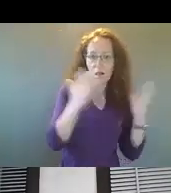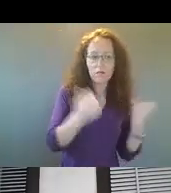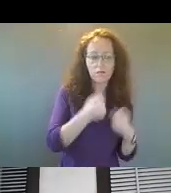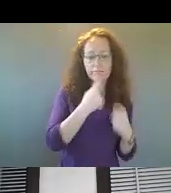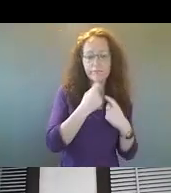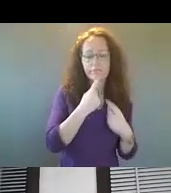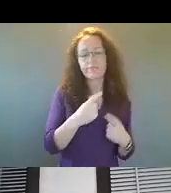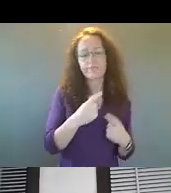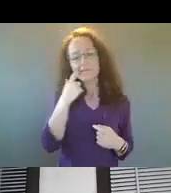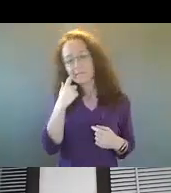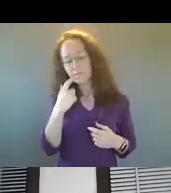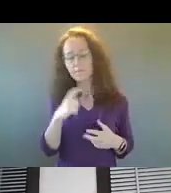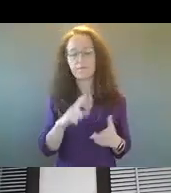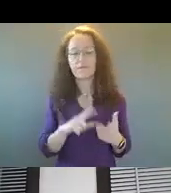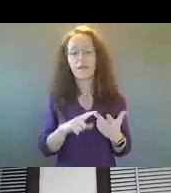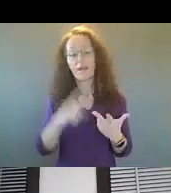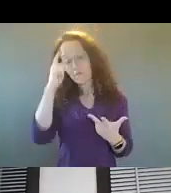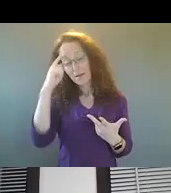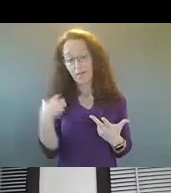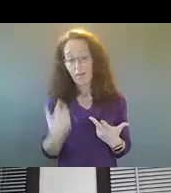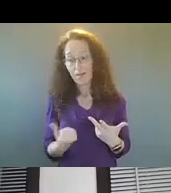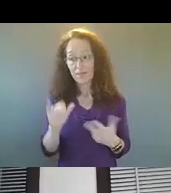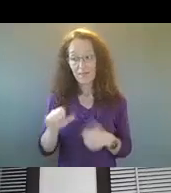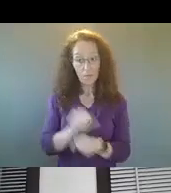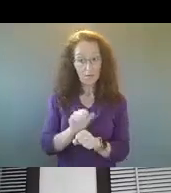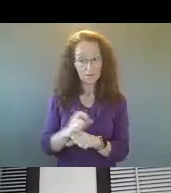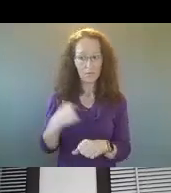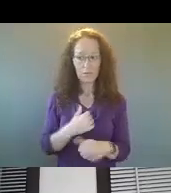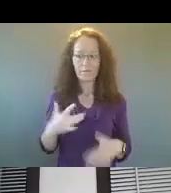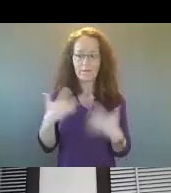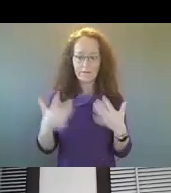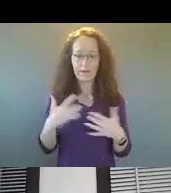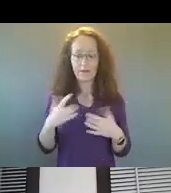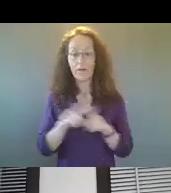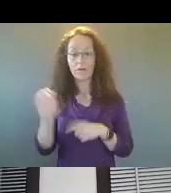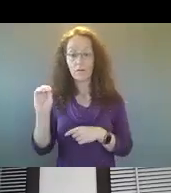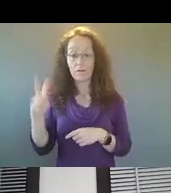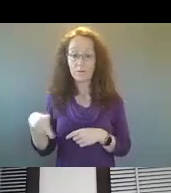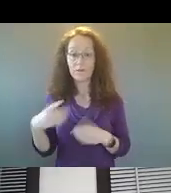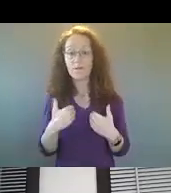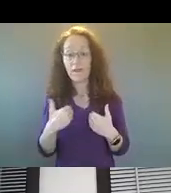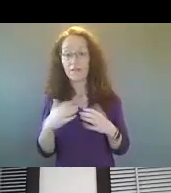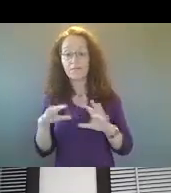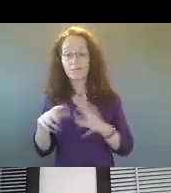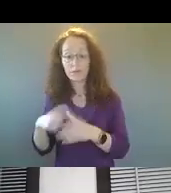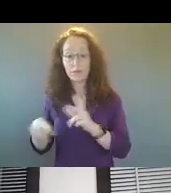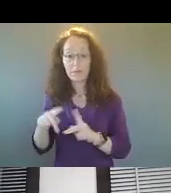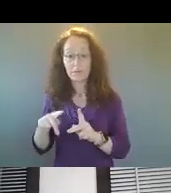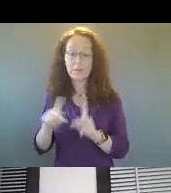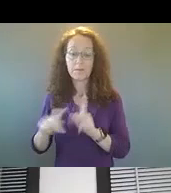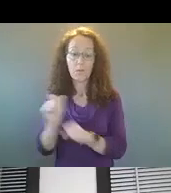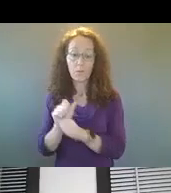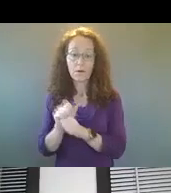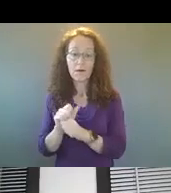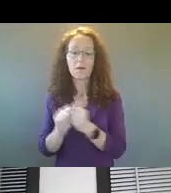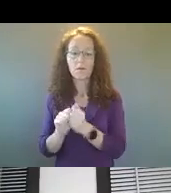and also in the Health Department, there is a group of people who are currently working on the issues of, um, the opioid crisis and its connection